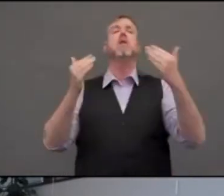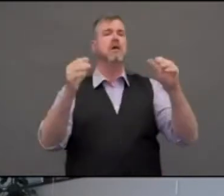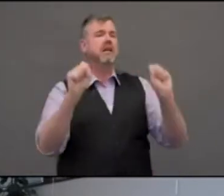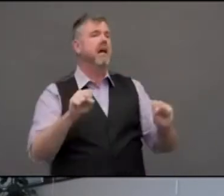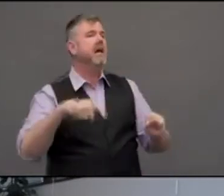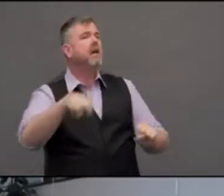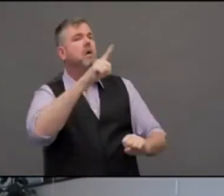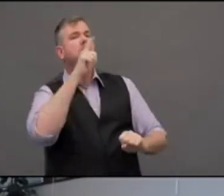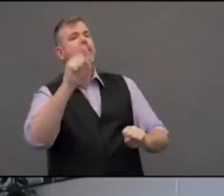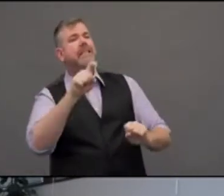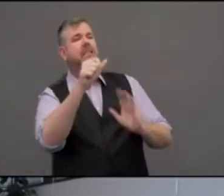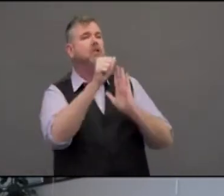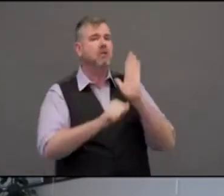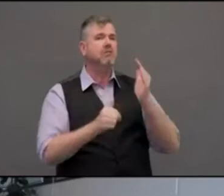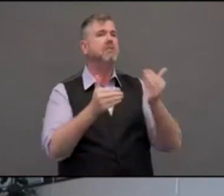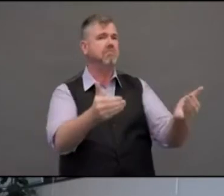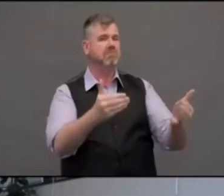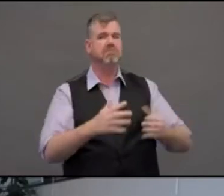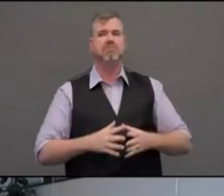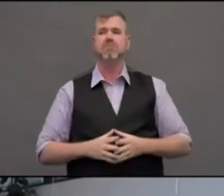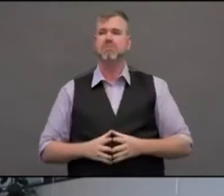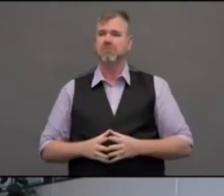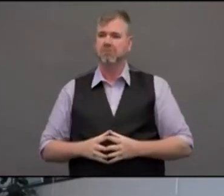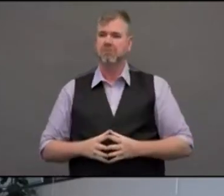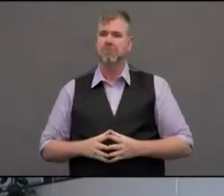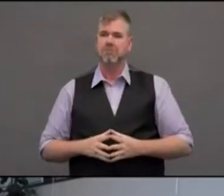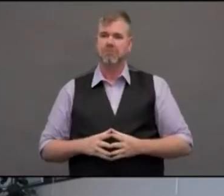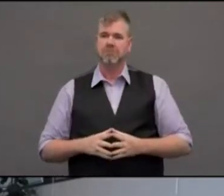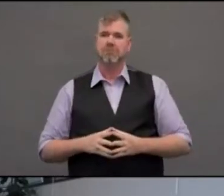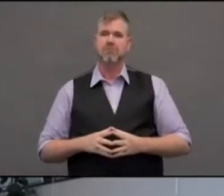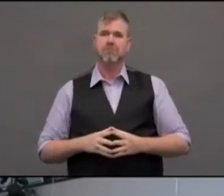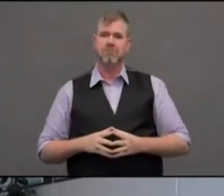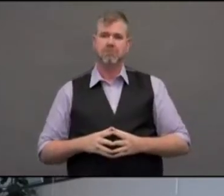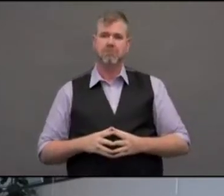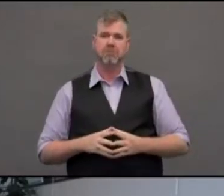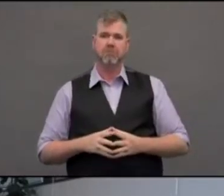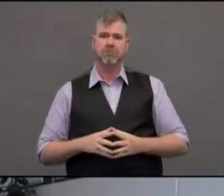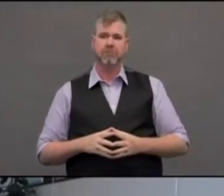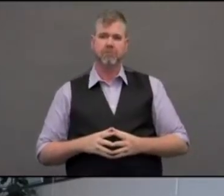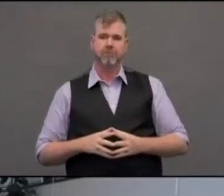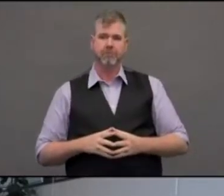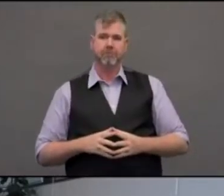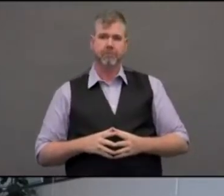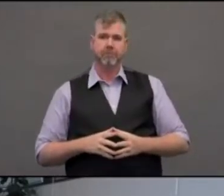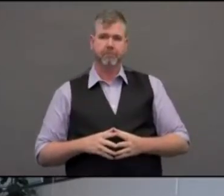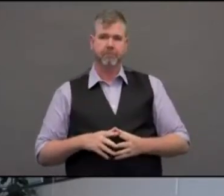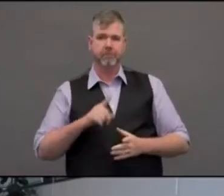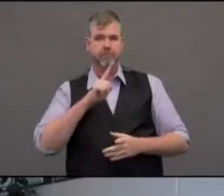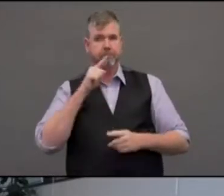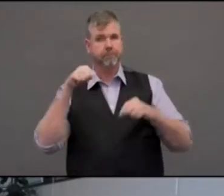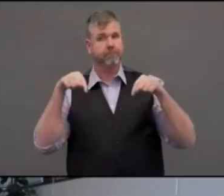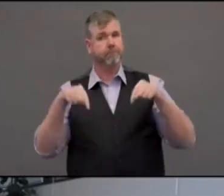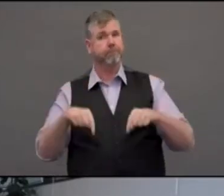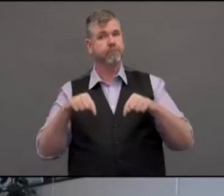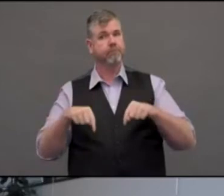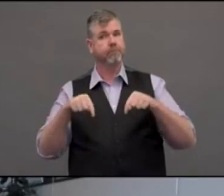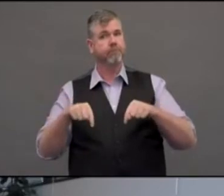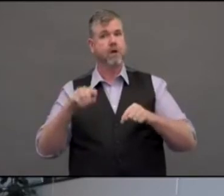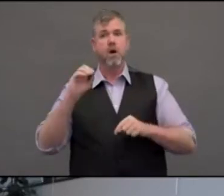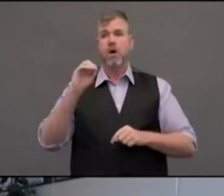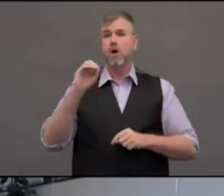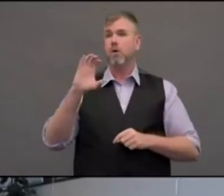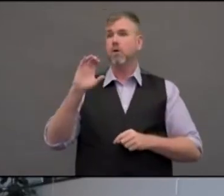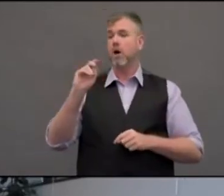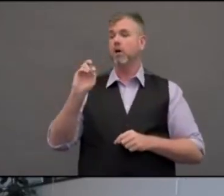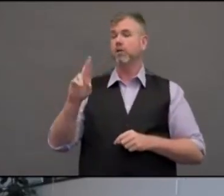widely regarded as one of the finest public hospitals anywhere, now part of an expanded integrated network with O'Connor Hospital and St. Louis Regional Hospital.